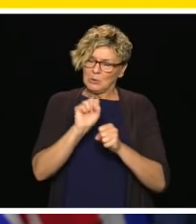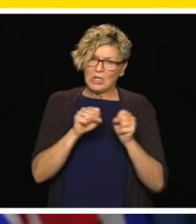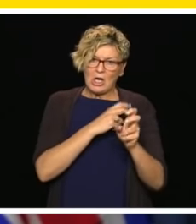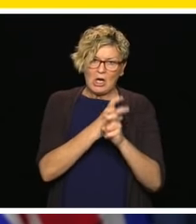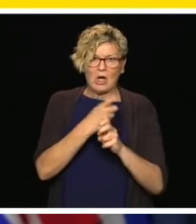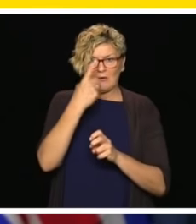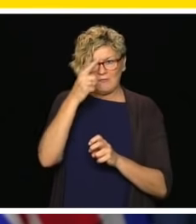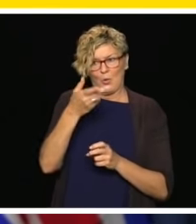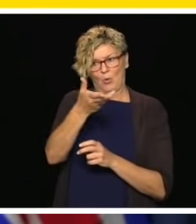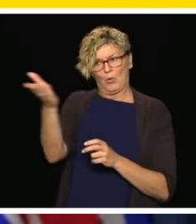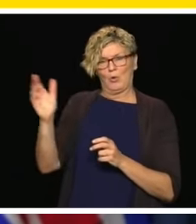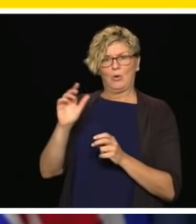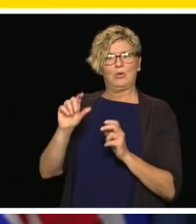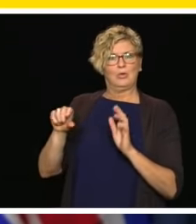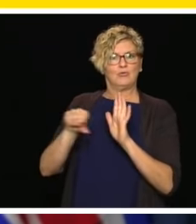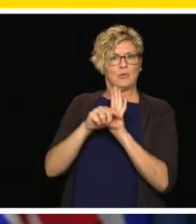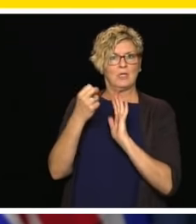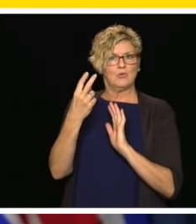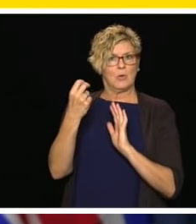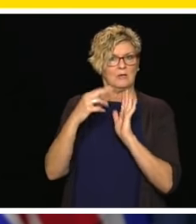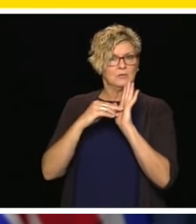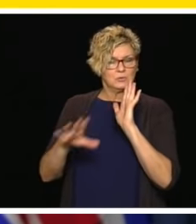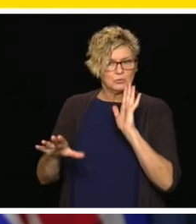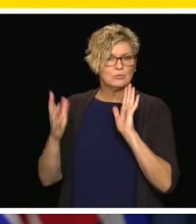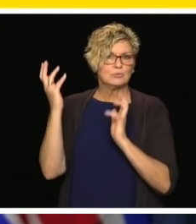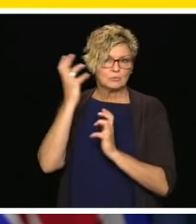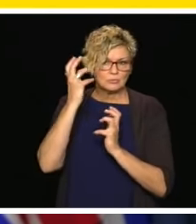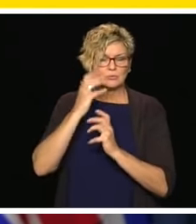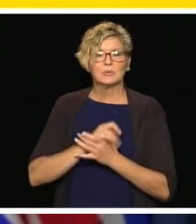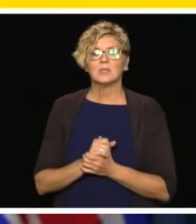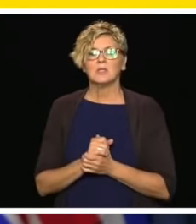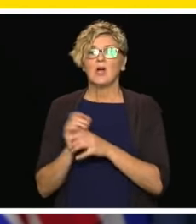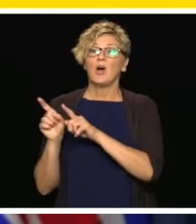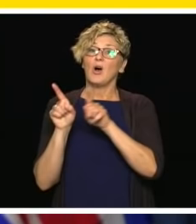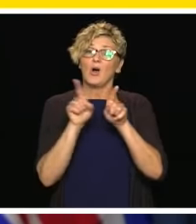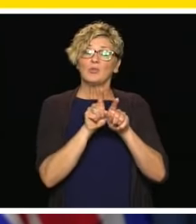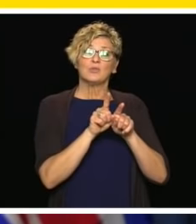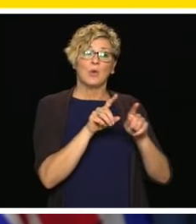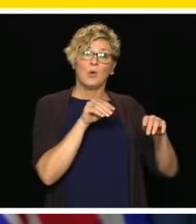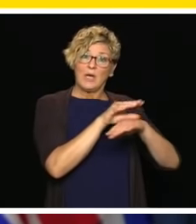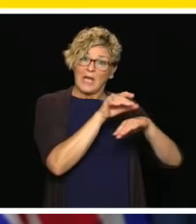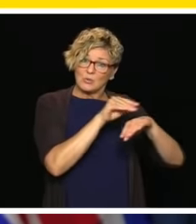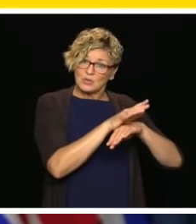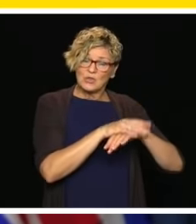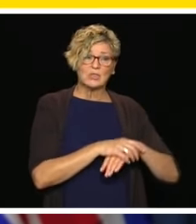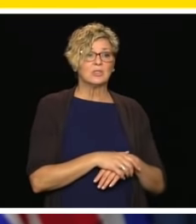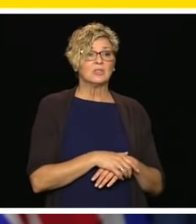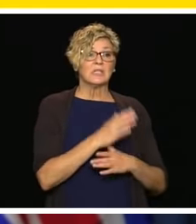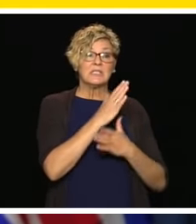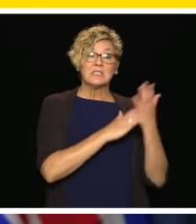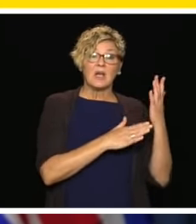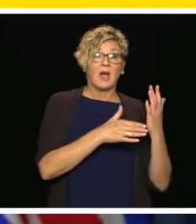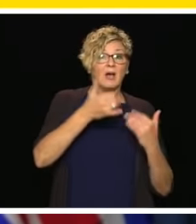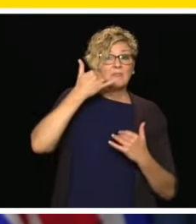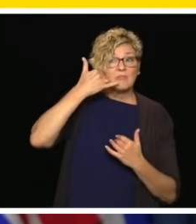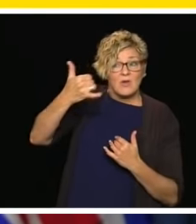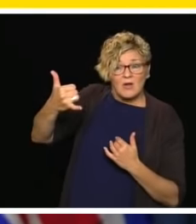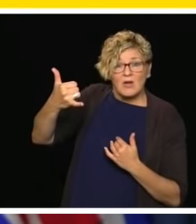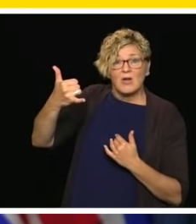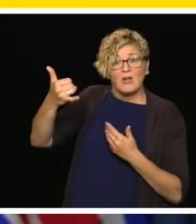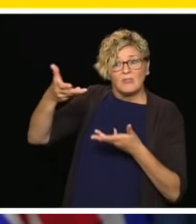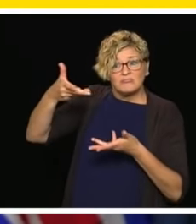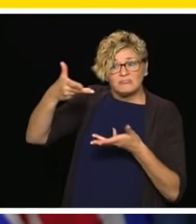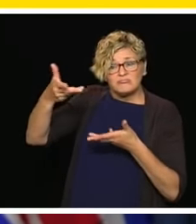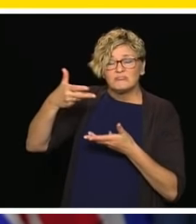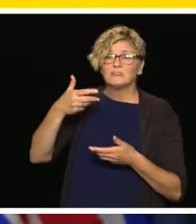school system. And some of those are specialist teachers like guidance and career counselors who work with students. So, you know, they've had to work over the phone. They've had to